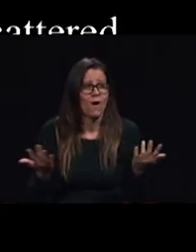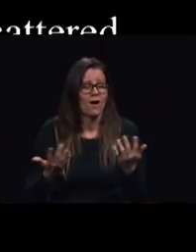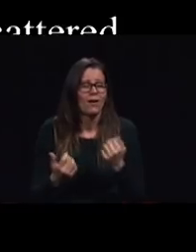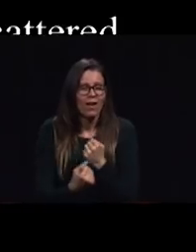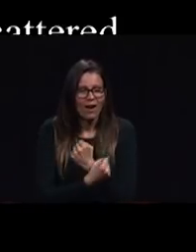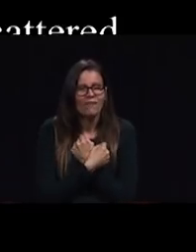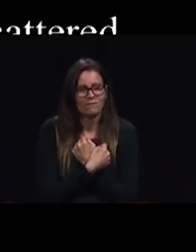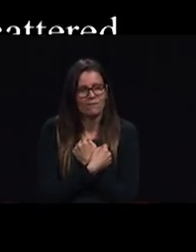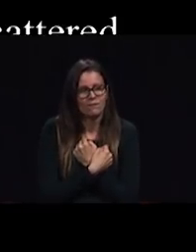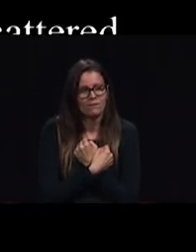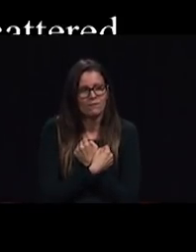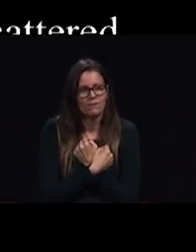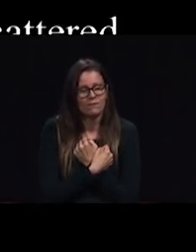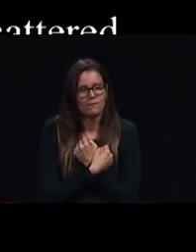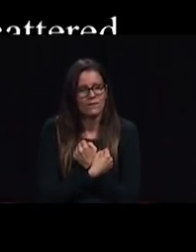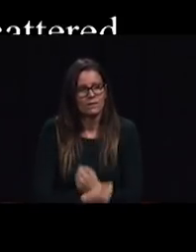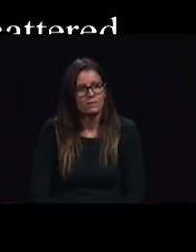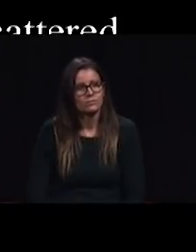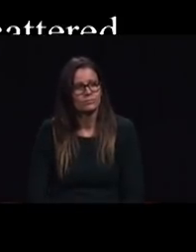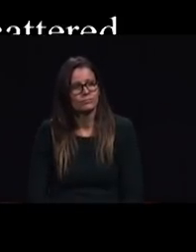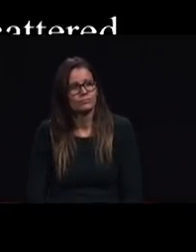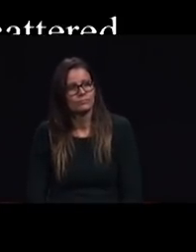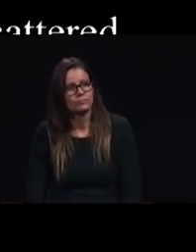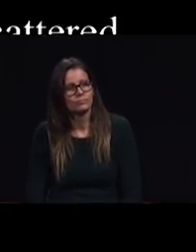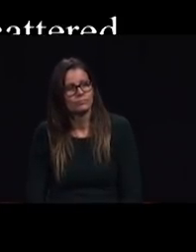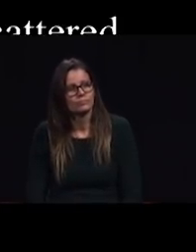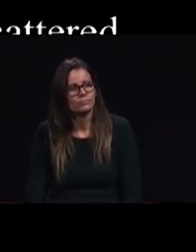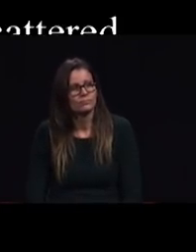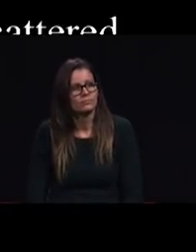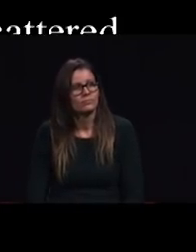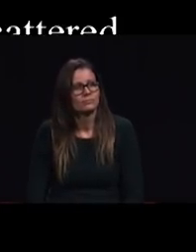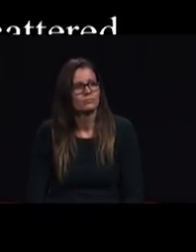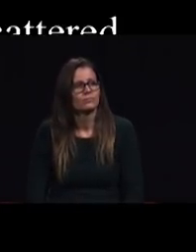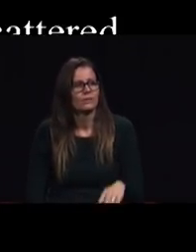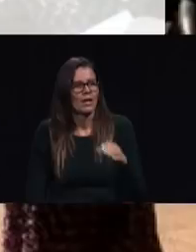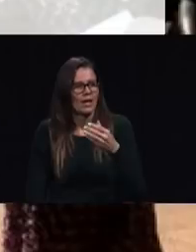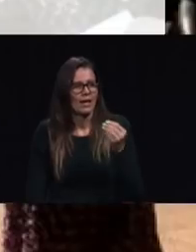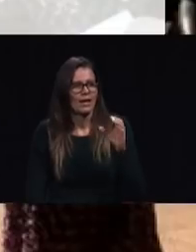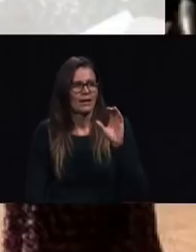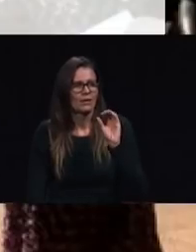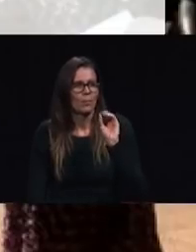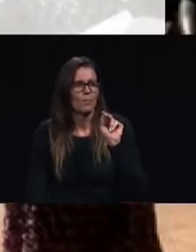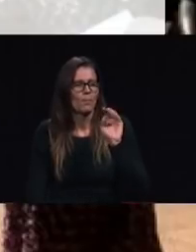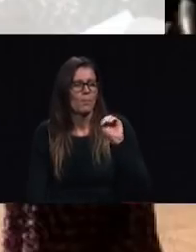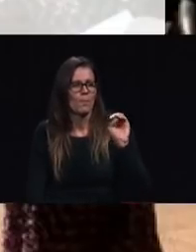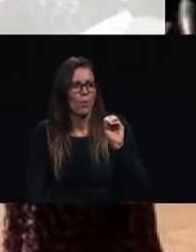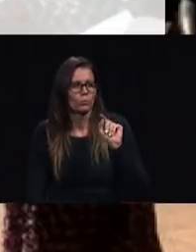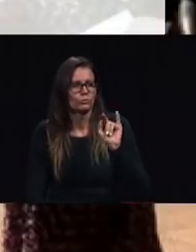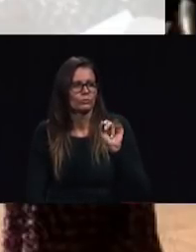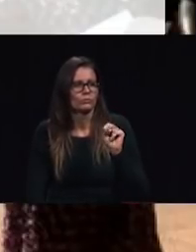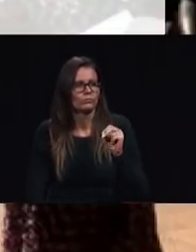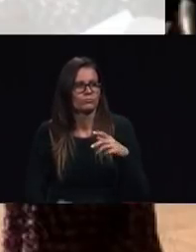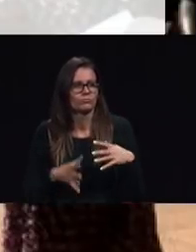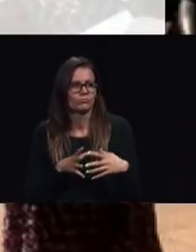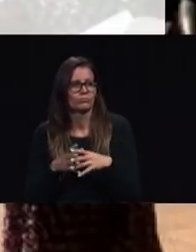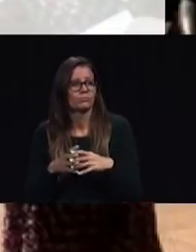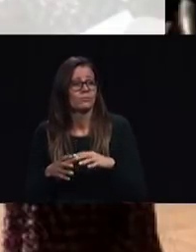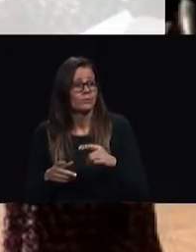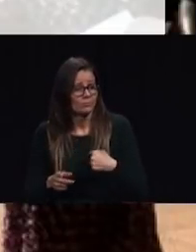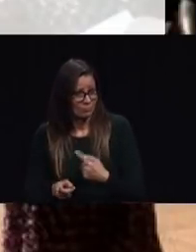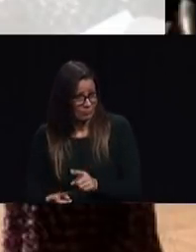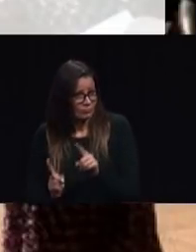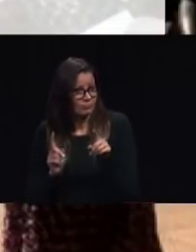stirred by compassion and so he went modeling